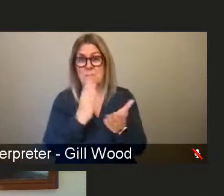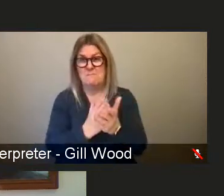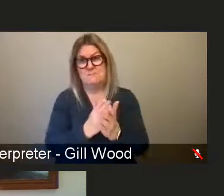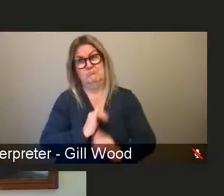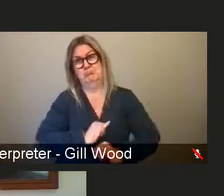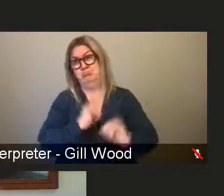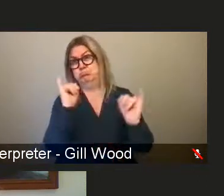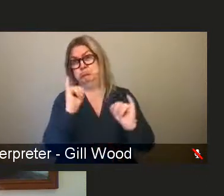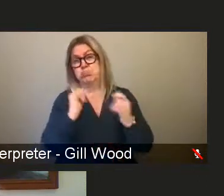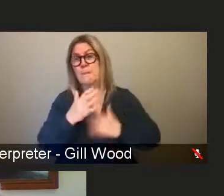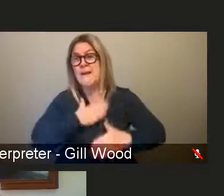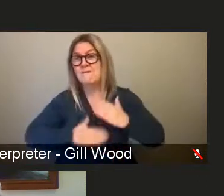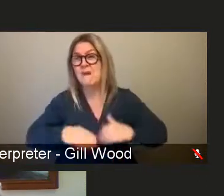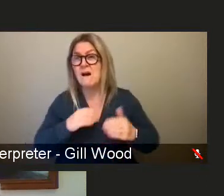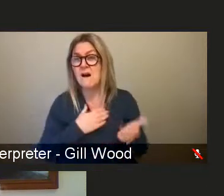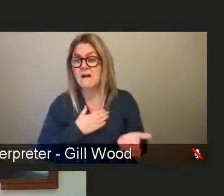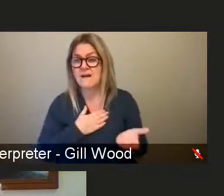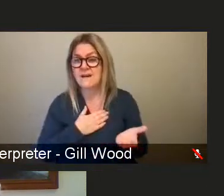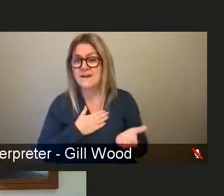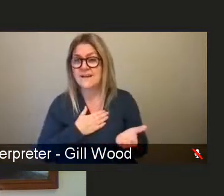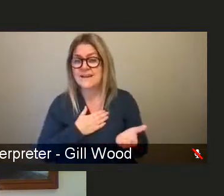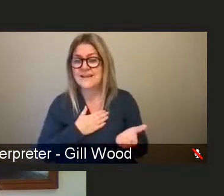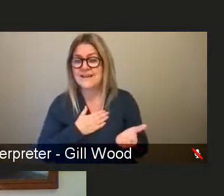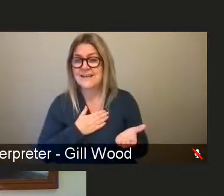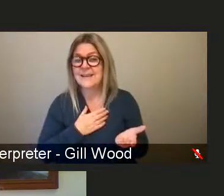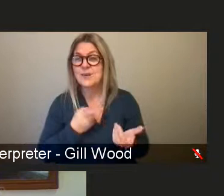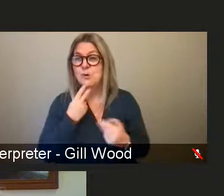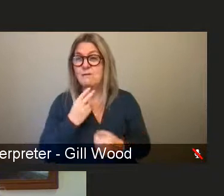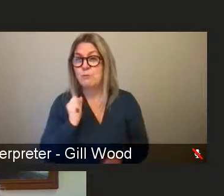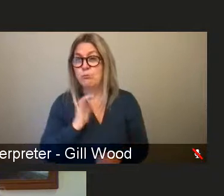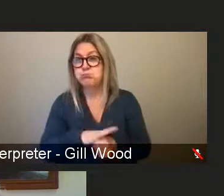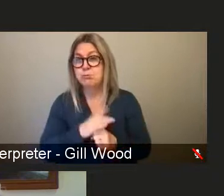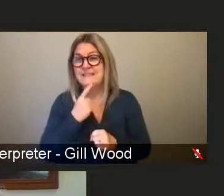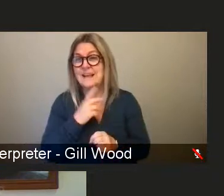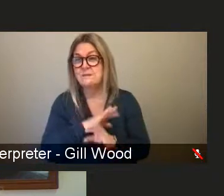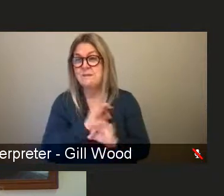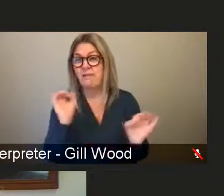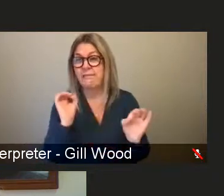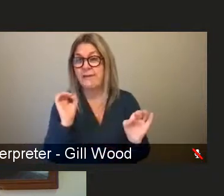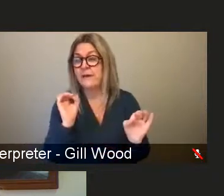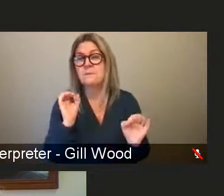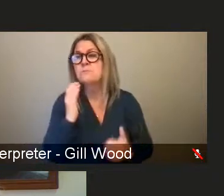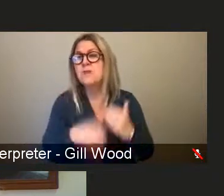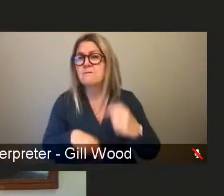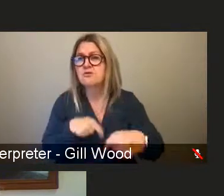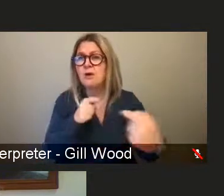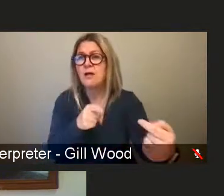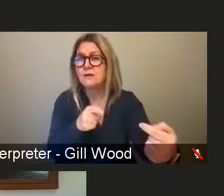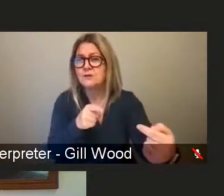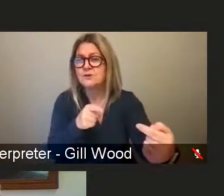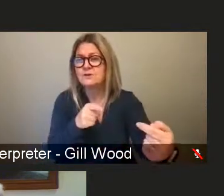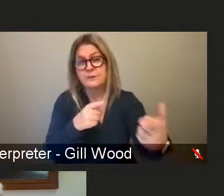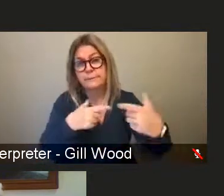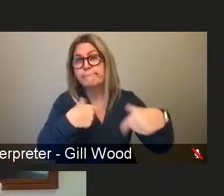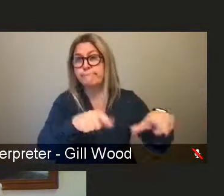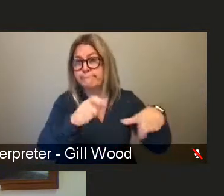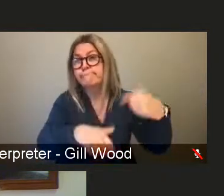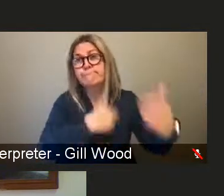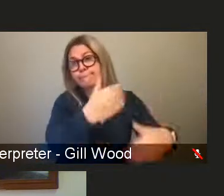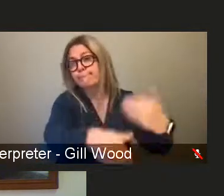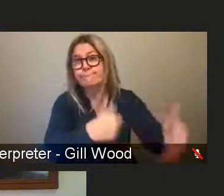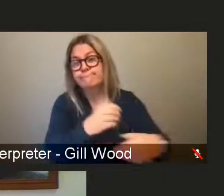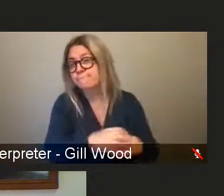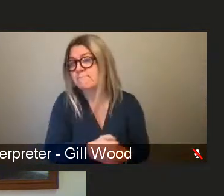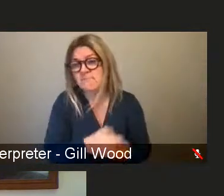you know what I mean? And not talking about it doesn't challenge it, it just allows it to go invisible yet